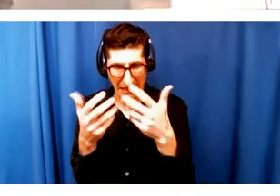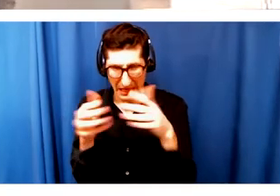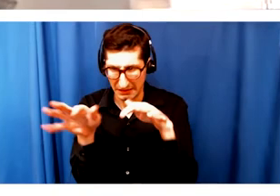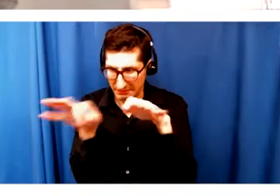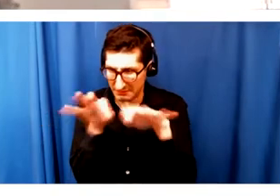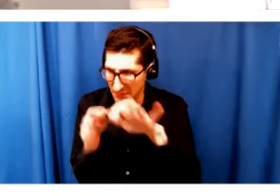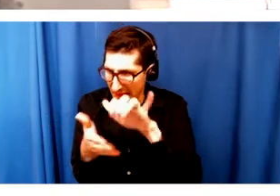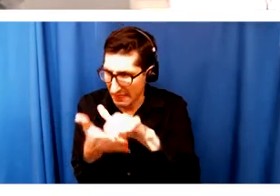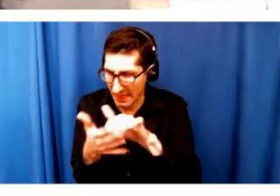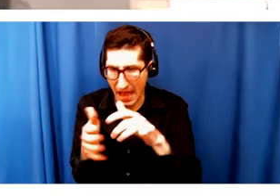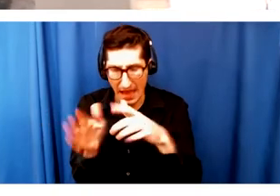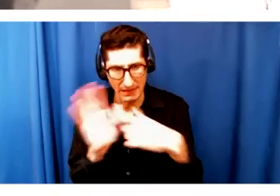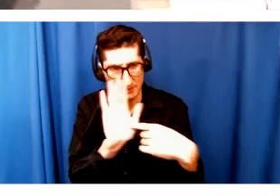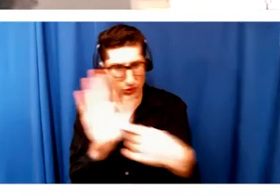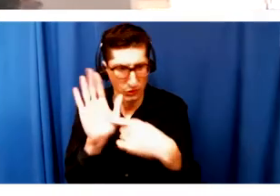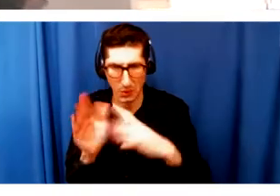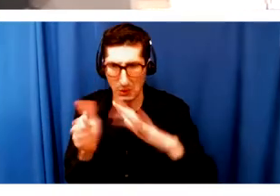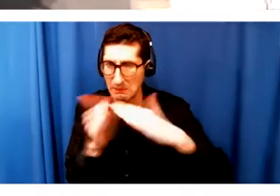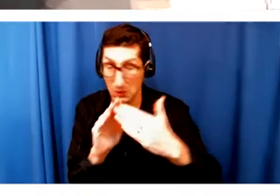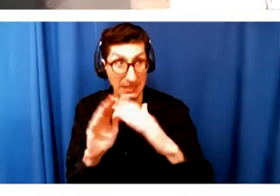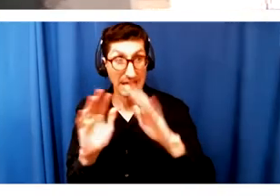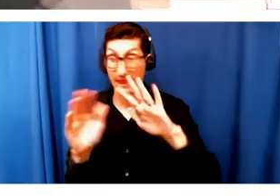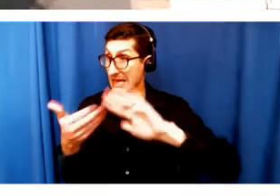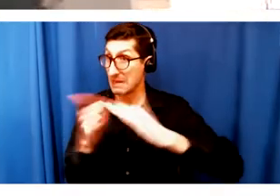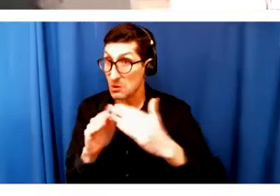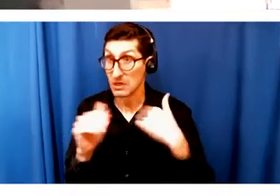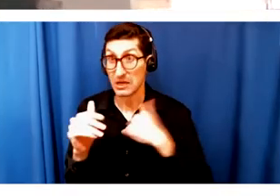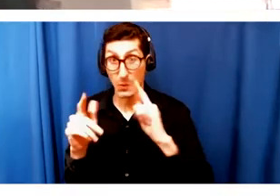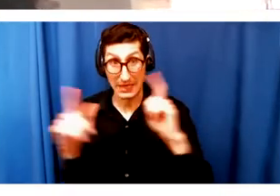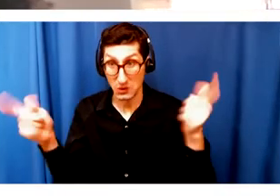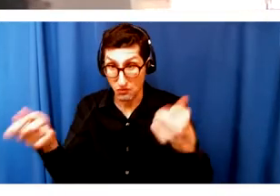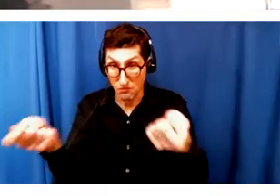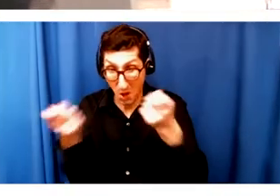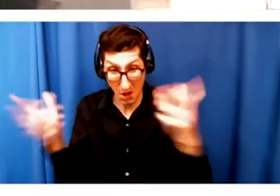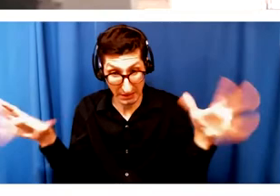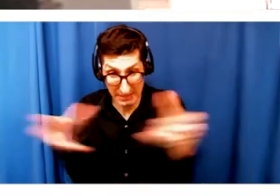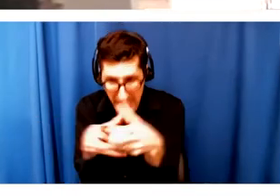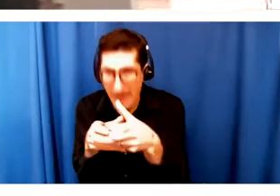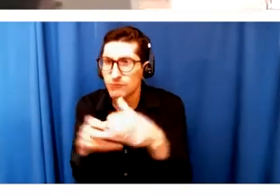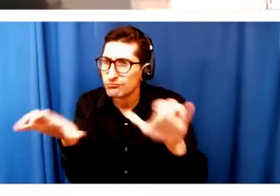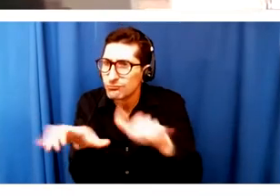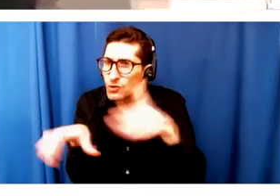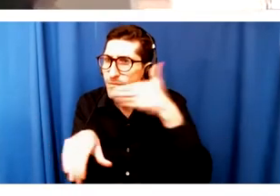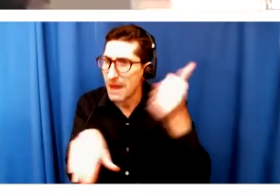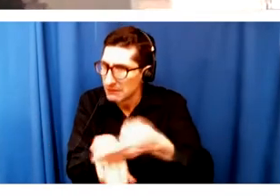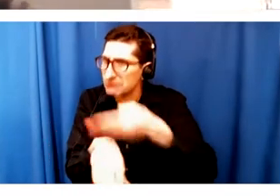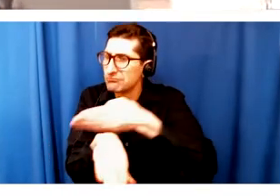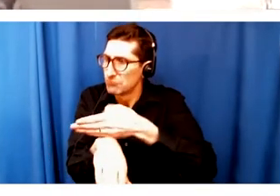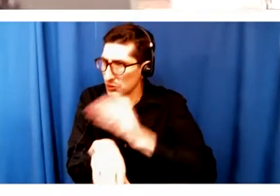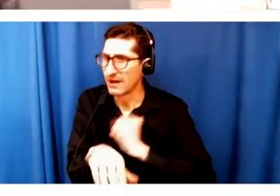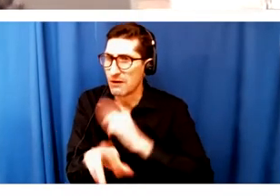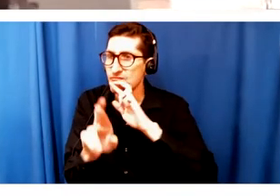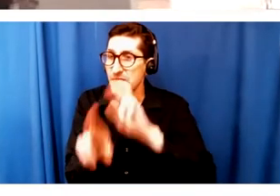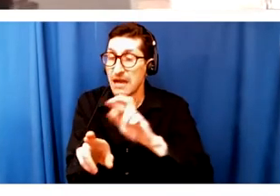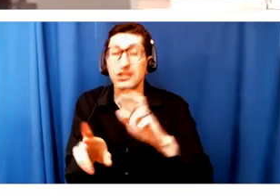together to do better? So, right, like, just everything keeps coming. But I think these phone calls, these